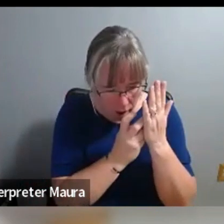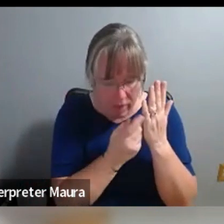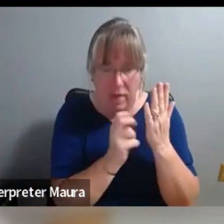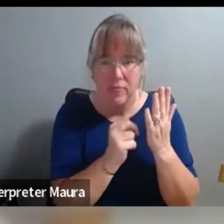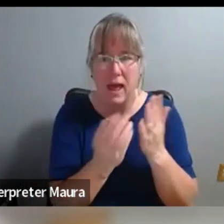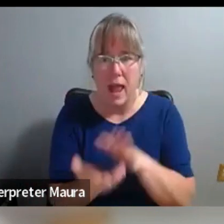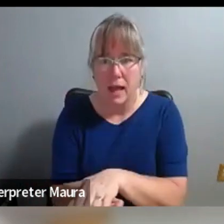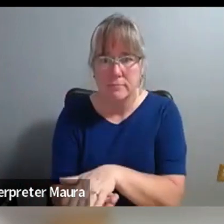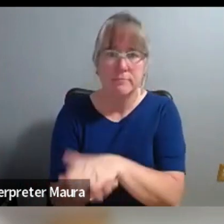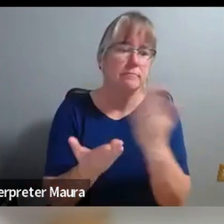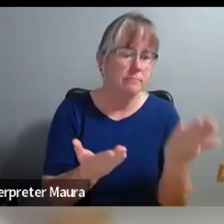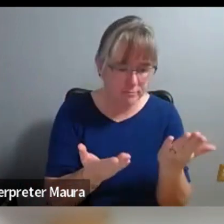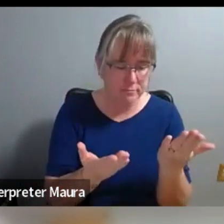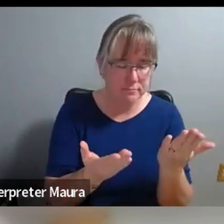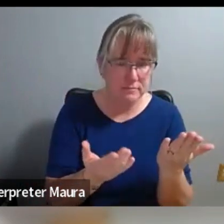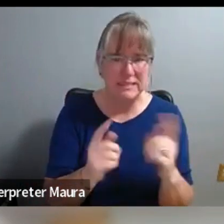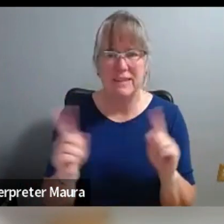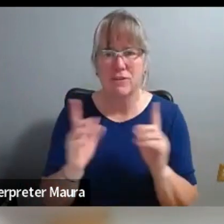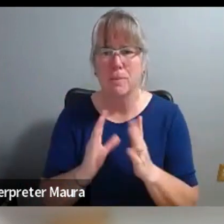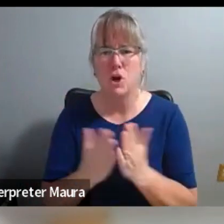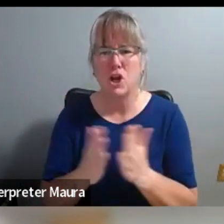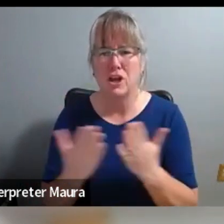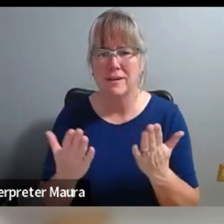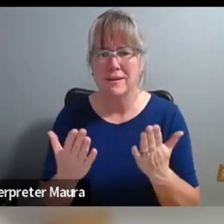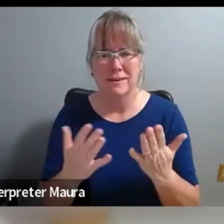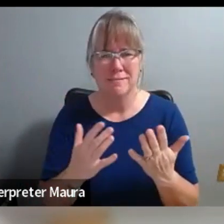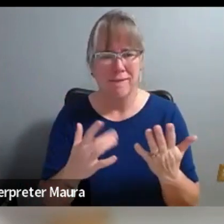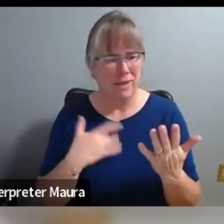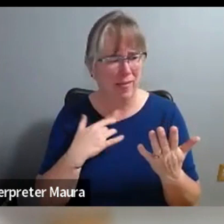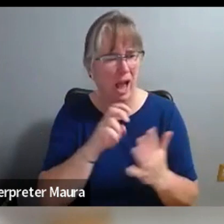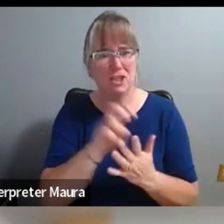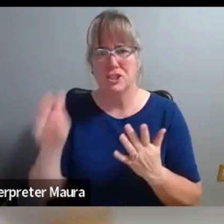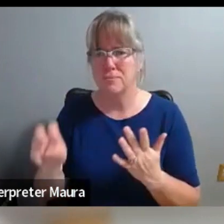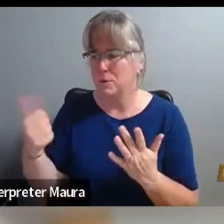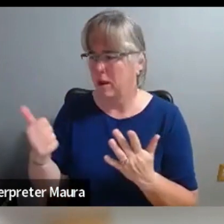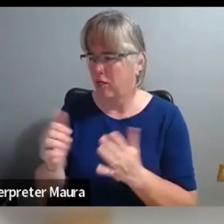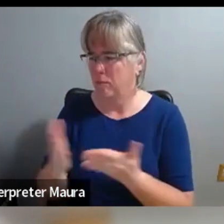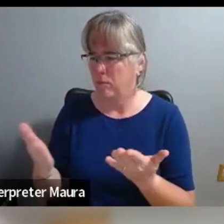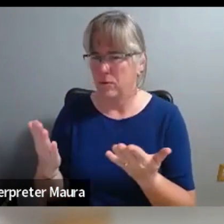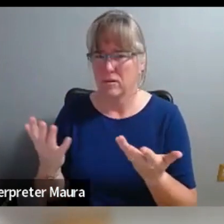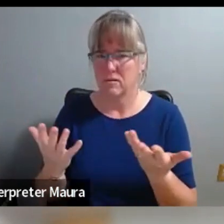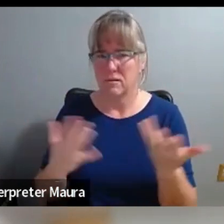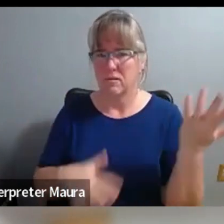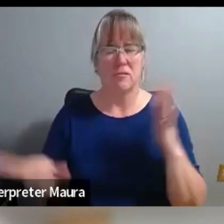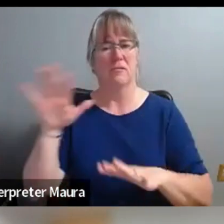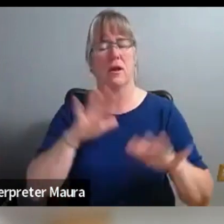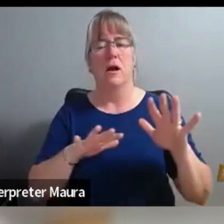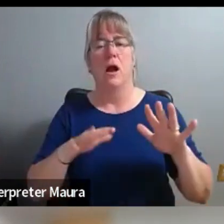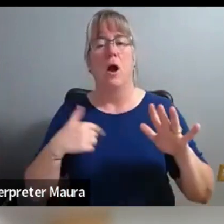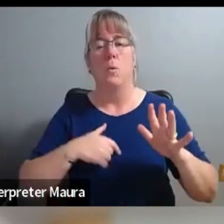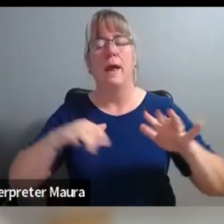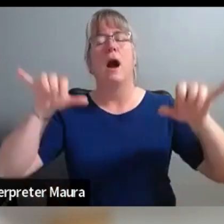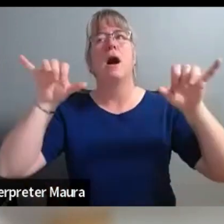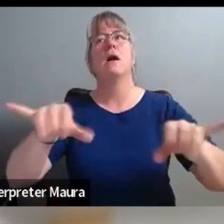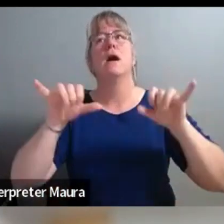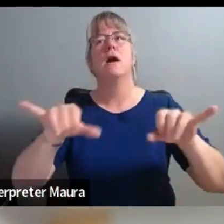next chapter and it's some other book. It's just not the same book. I'm not reading the same book anymore. And that kind of really broke